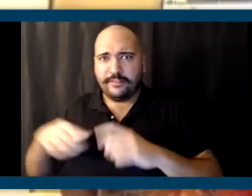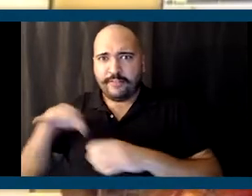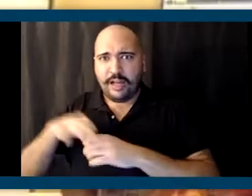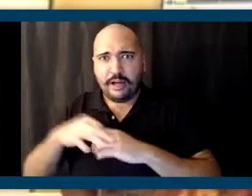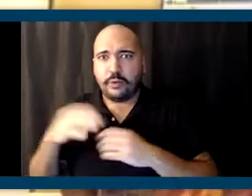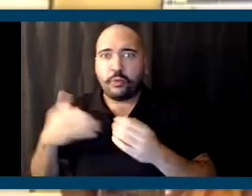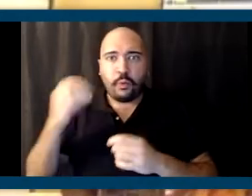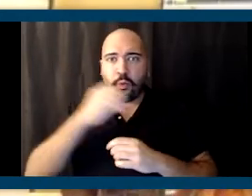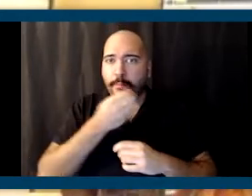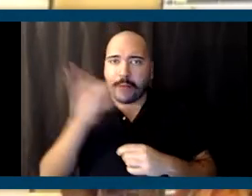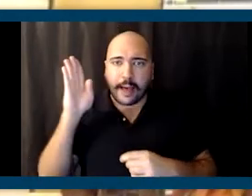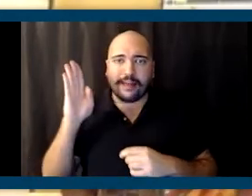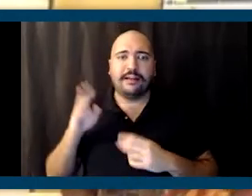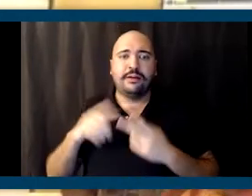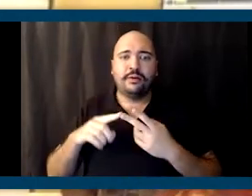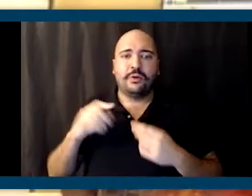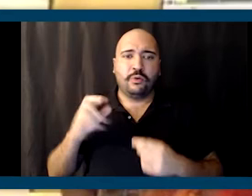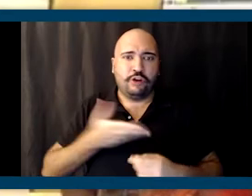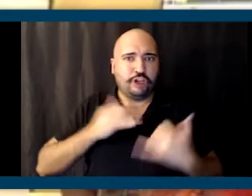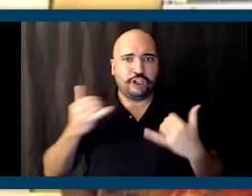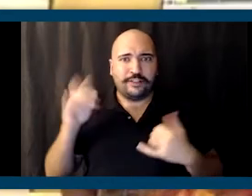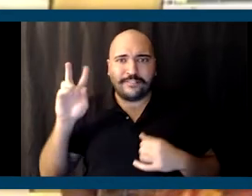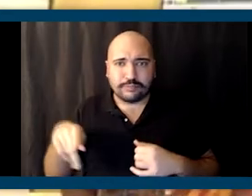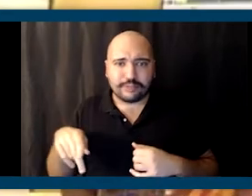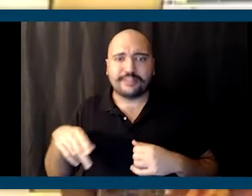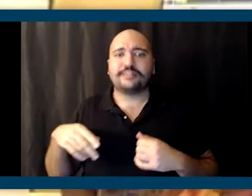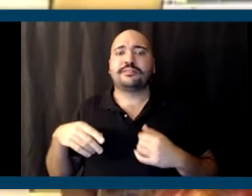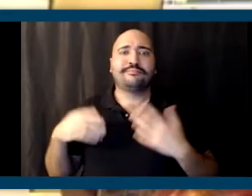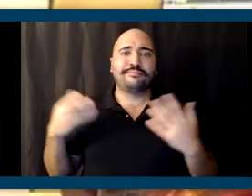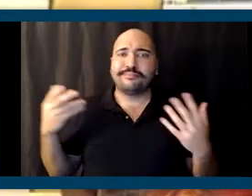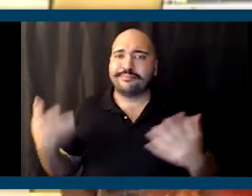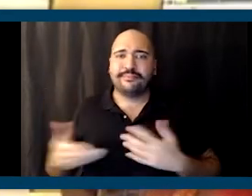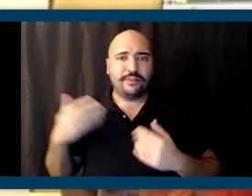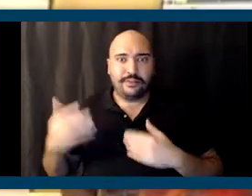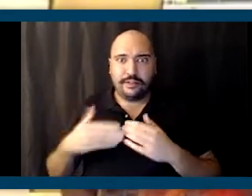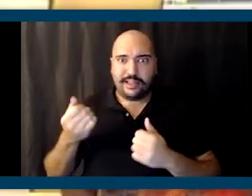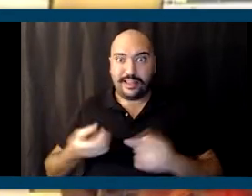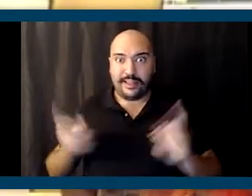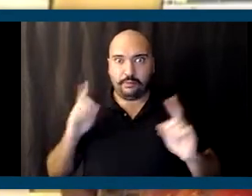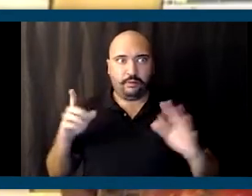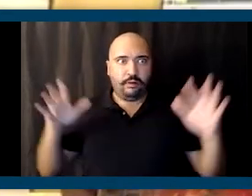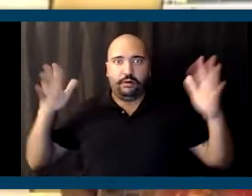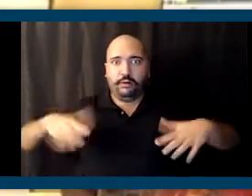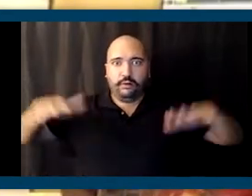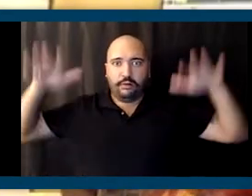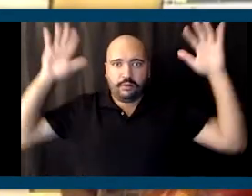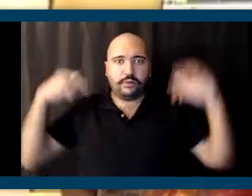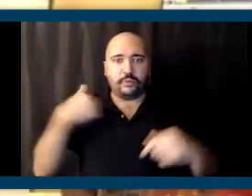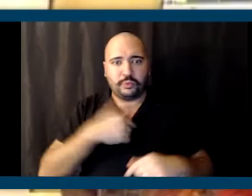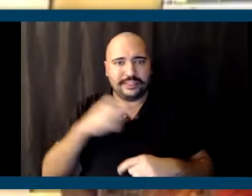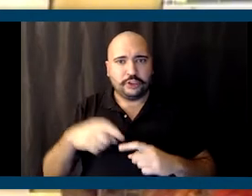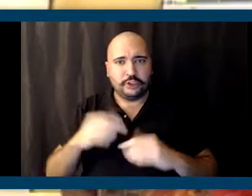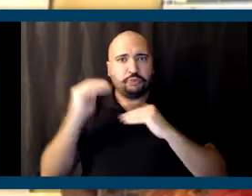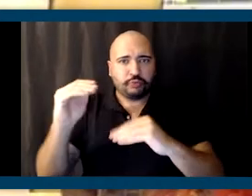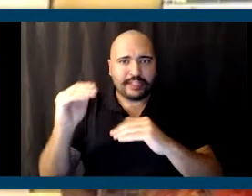Obama or whether it's our current vice president, everyone at that point then decided we need to restrict